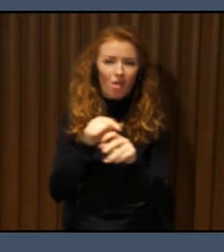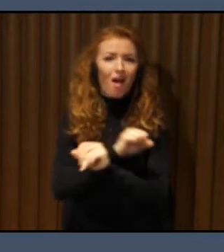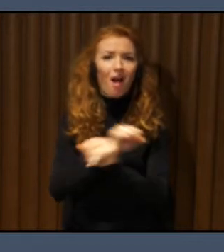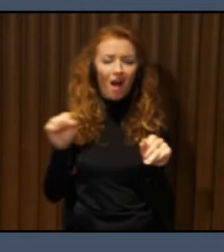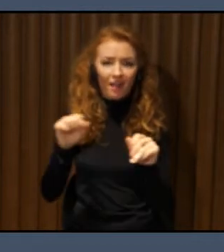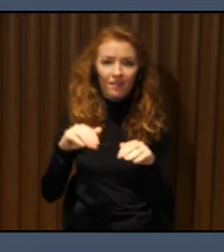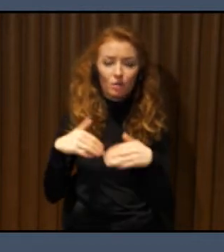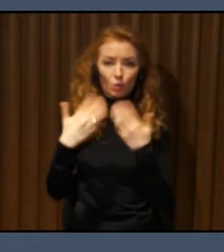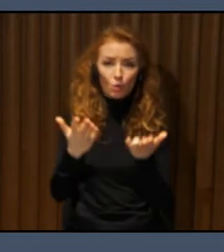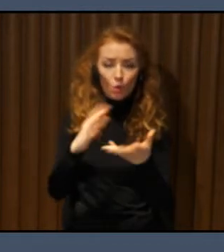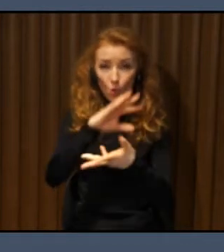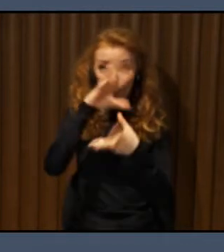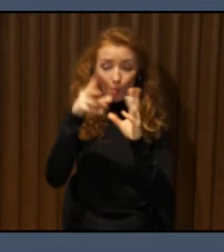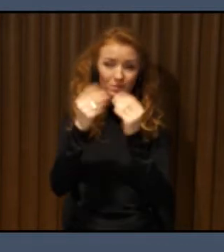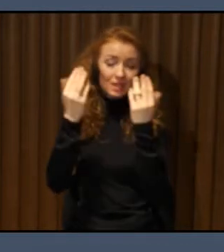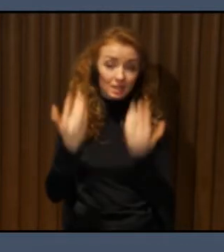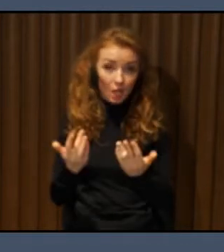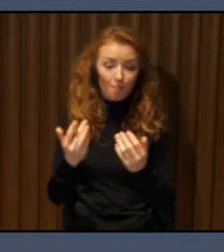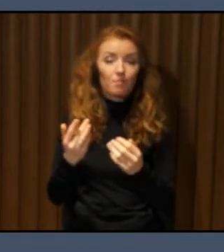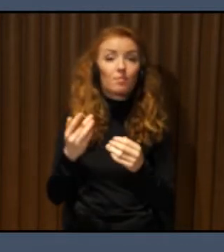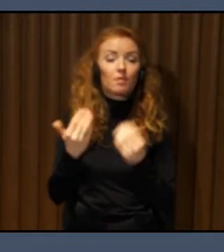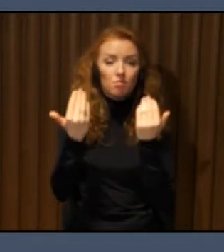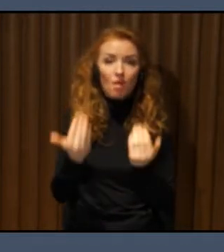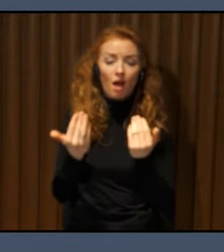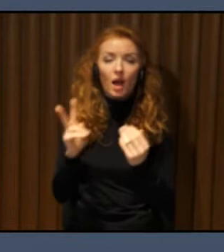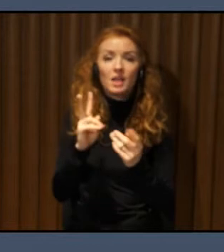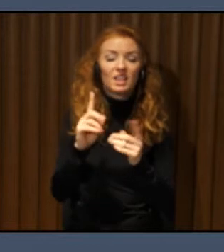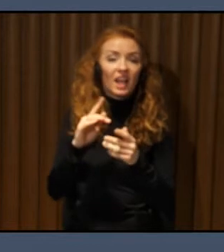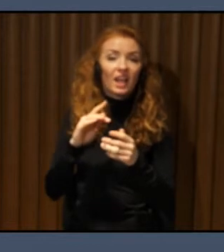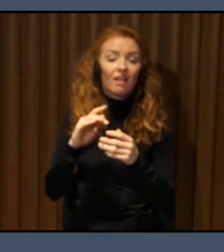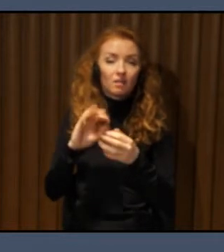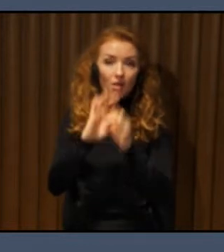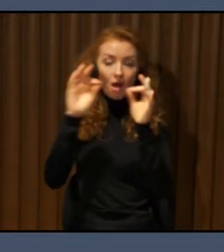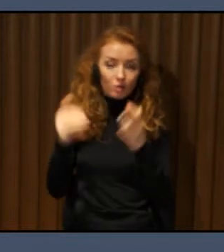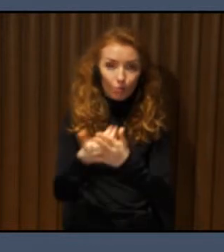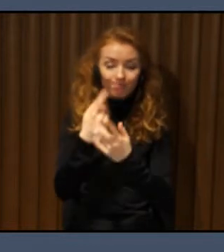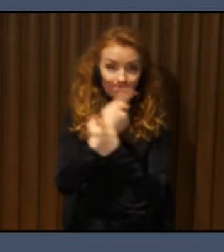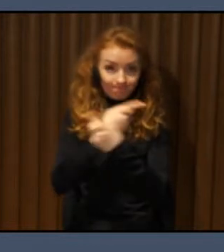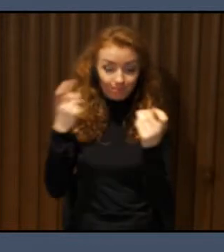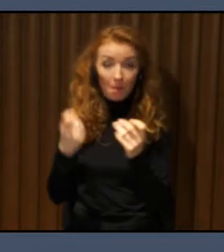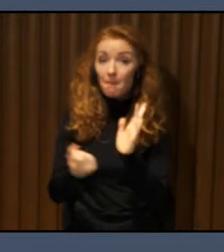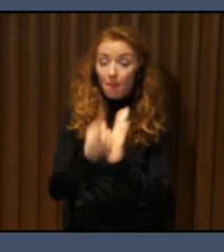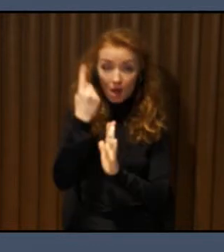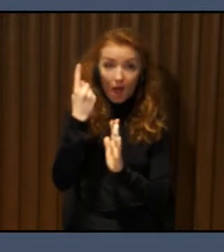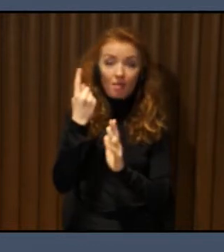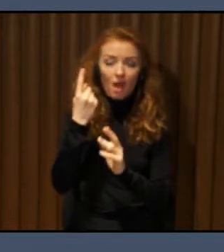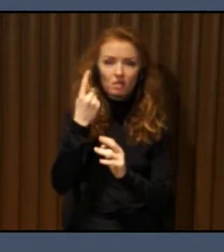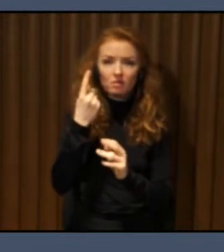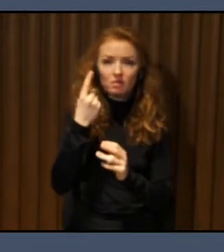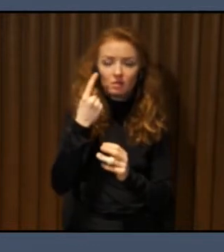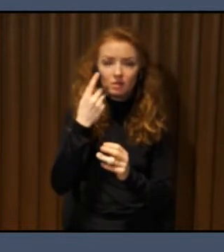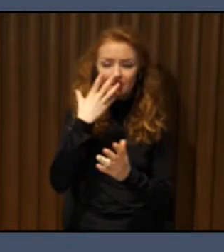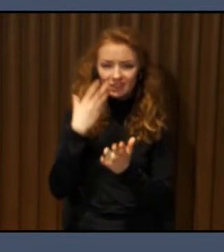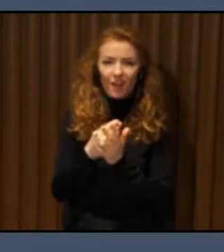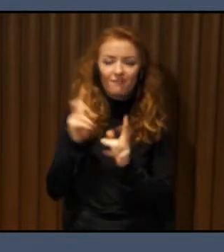are coming in the market, it's those kinds of personal assistance solutions. And this is what we are implementing